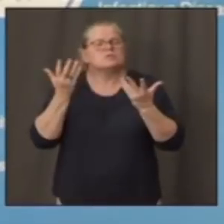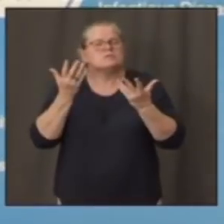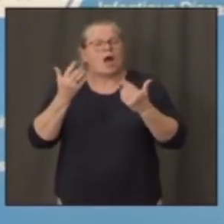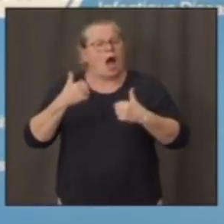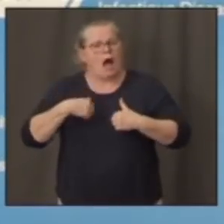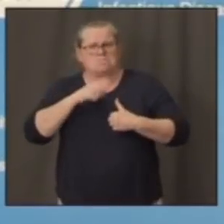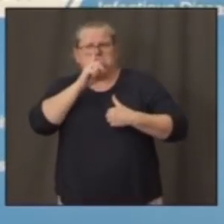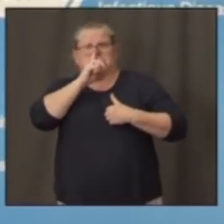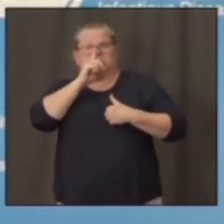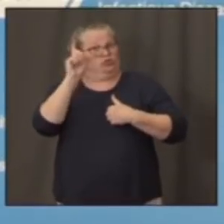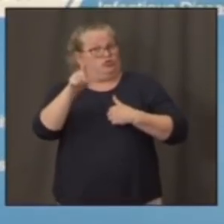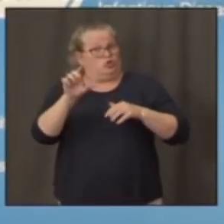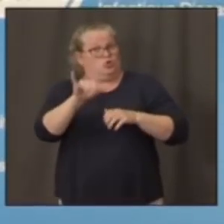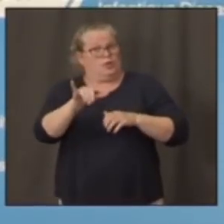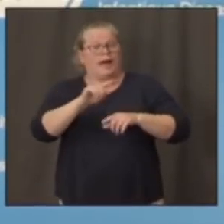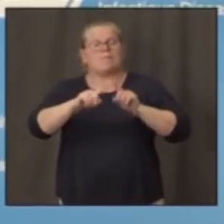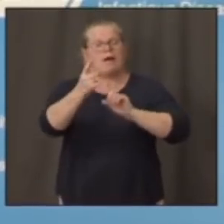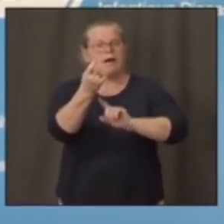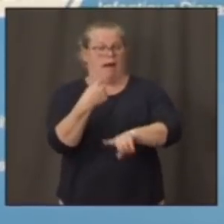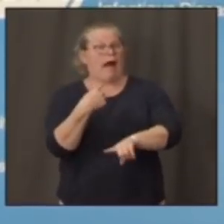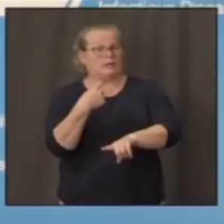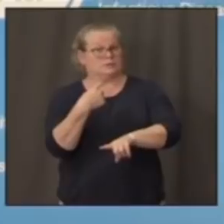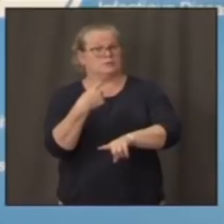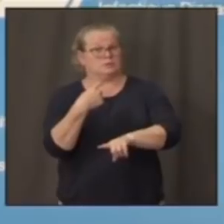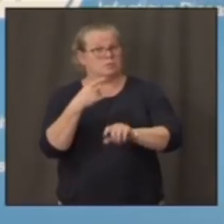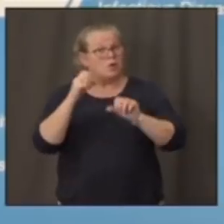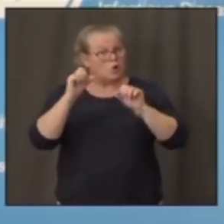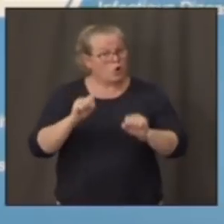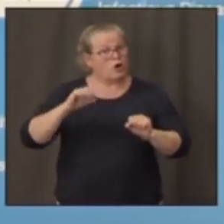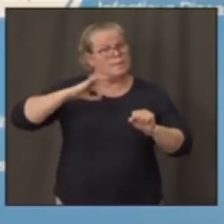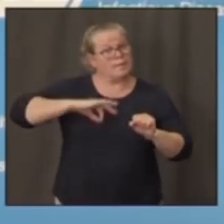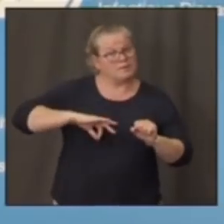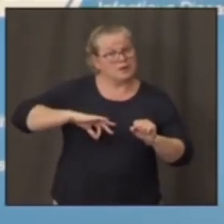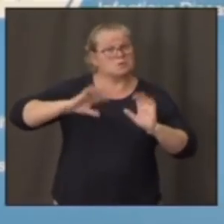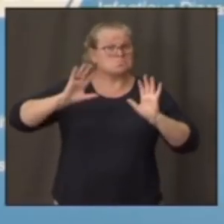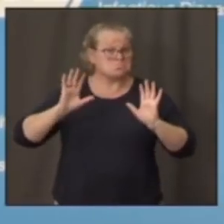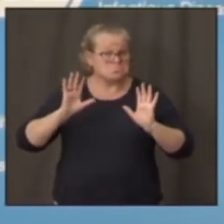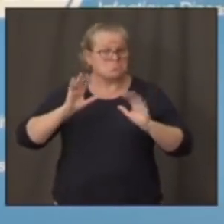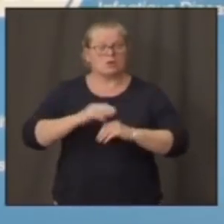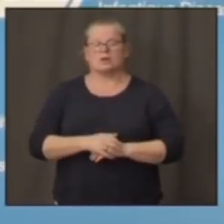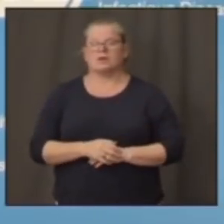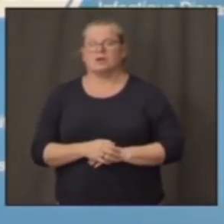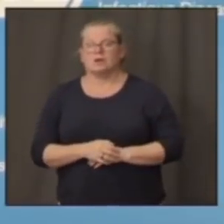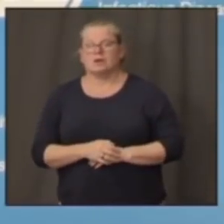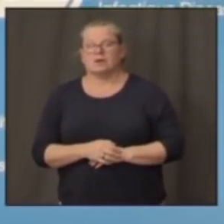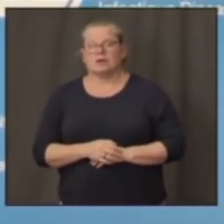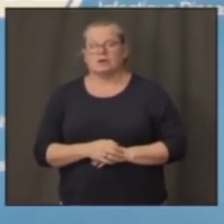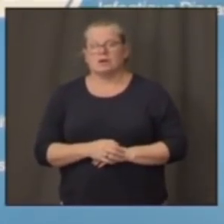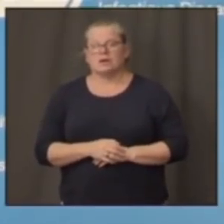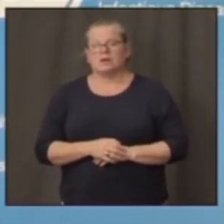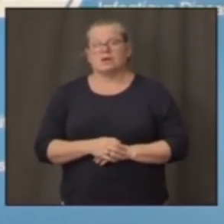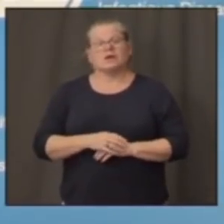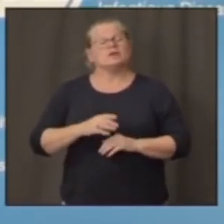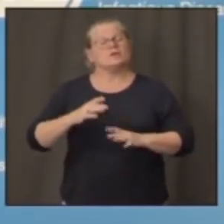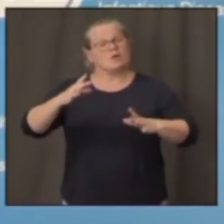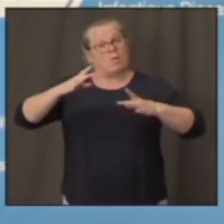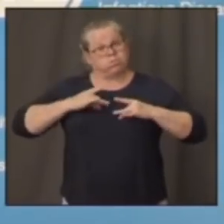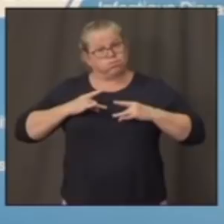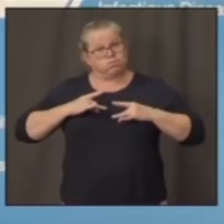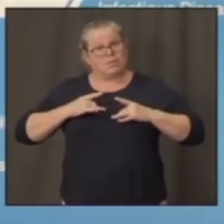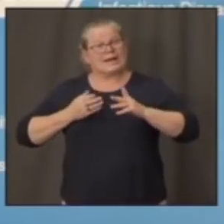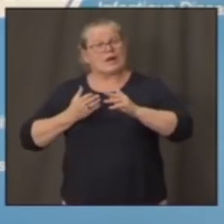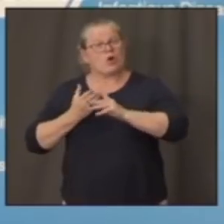this, but the question was asked, could that be of benefit? Since the virus can enter through what we call mucosal